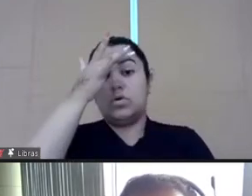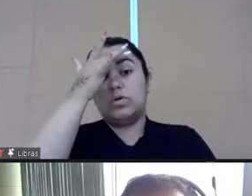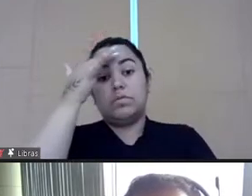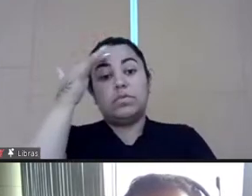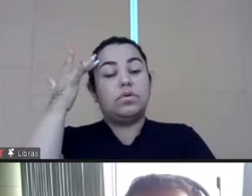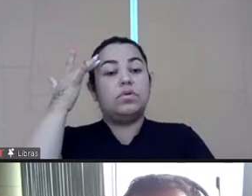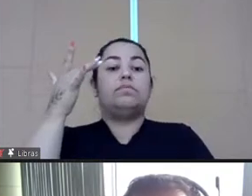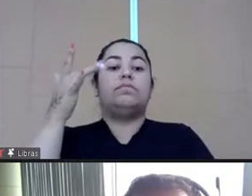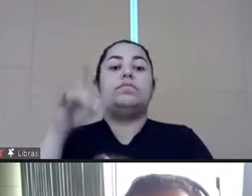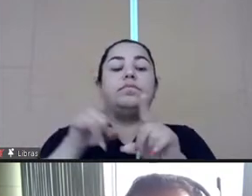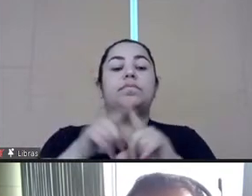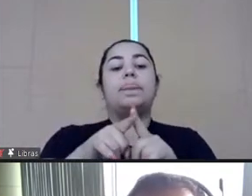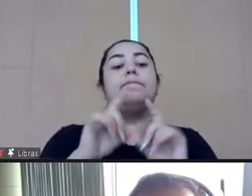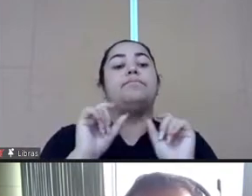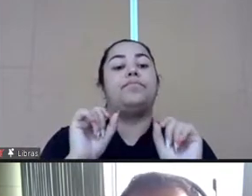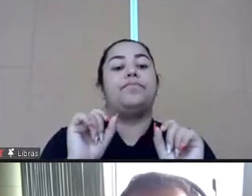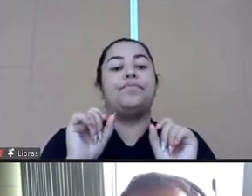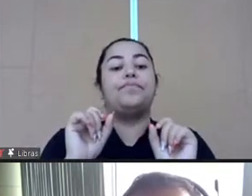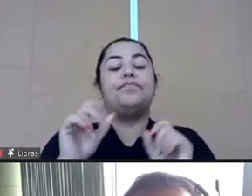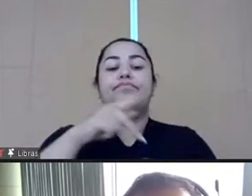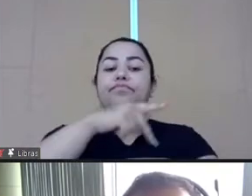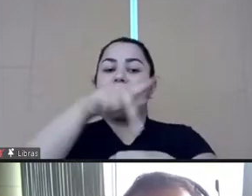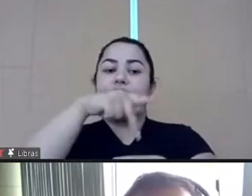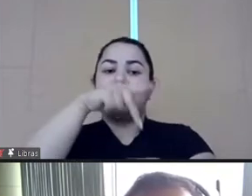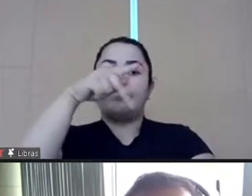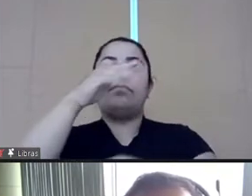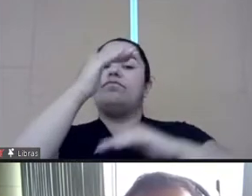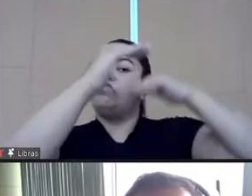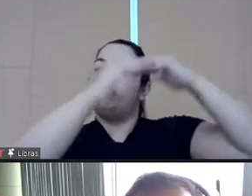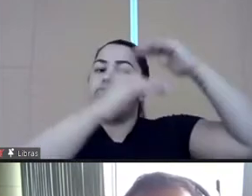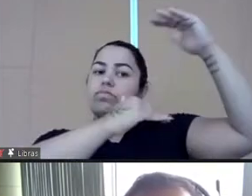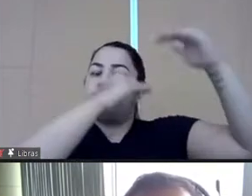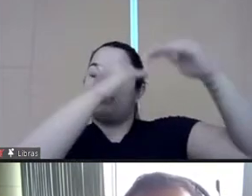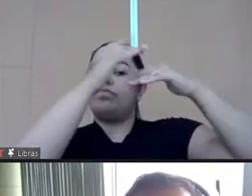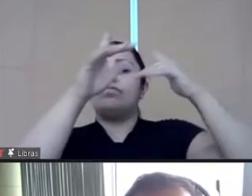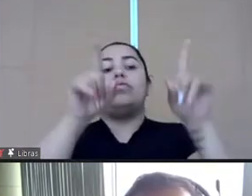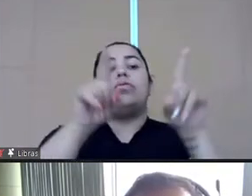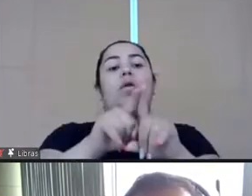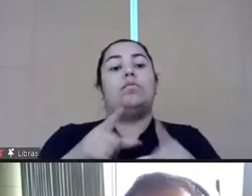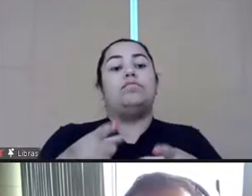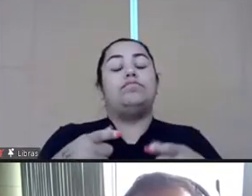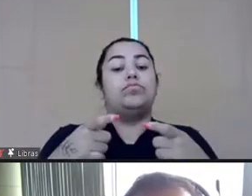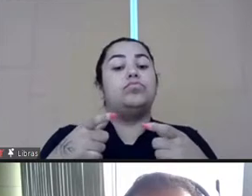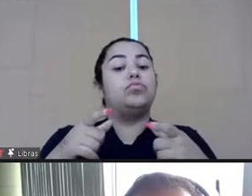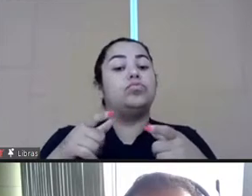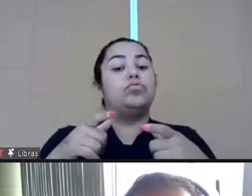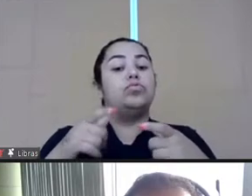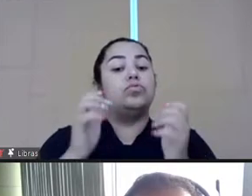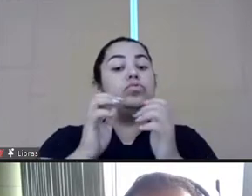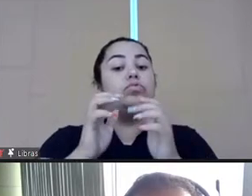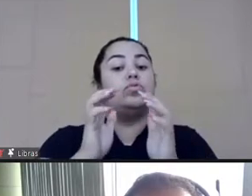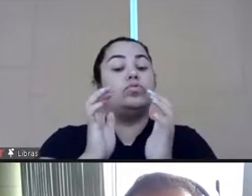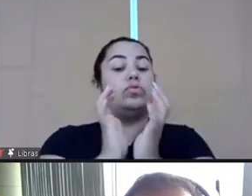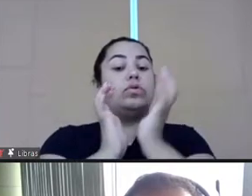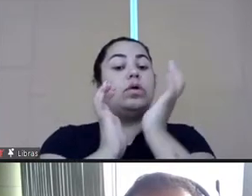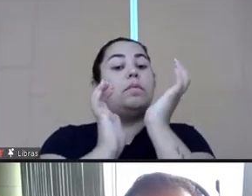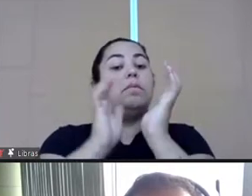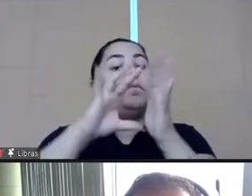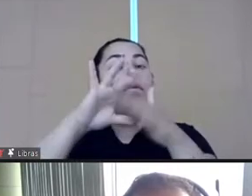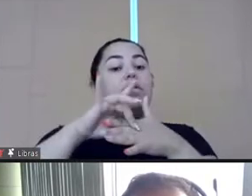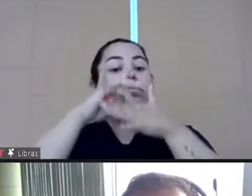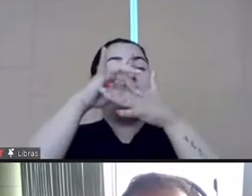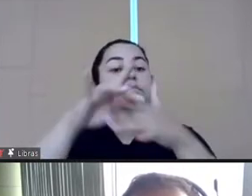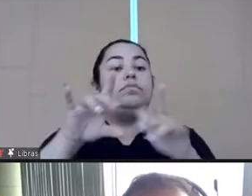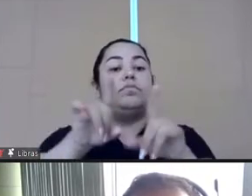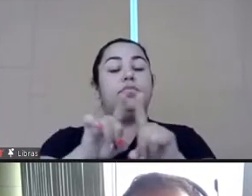of reference documents that bring some prescriptions for us and